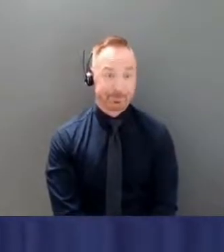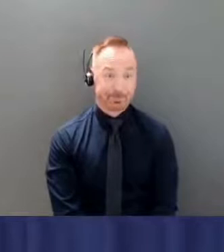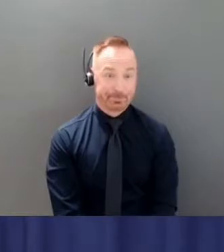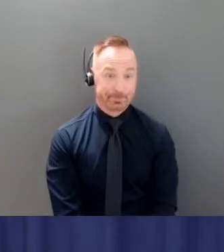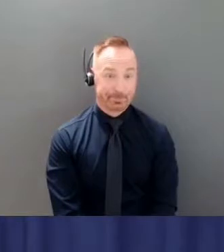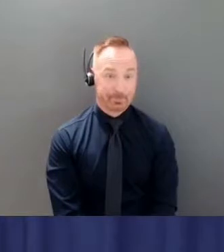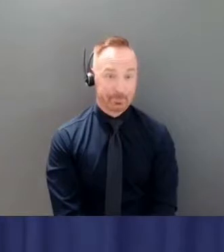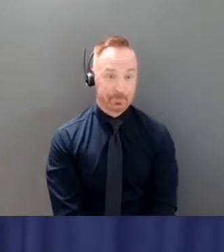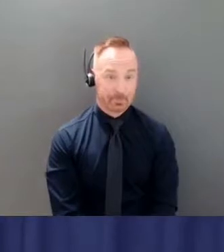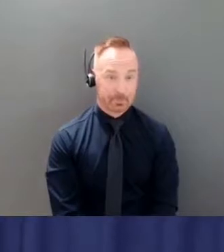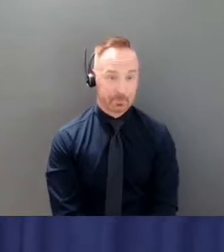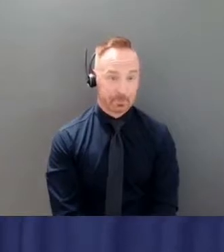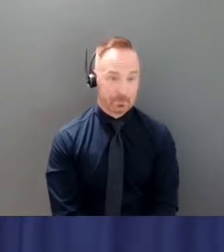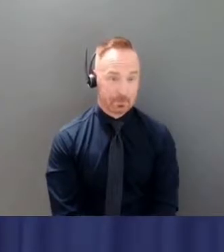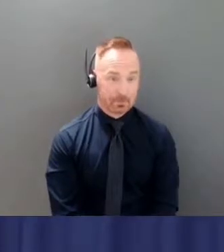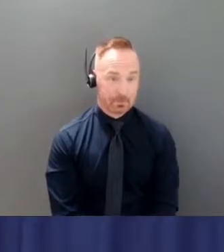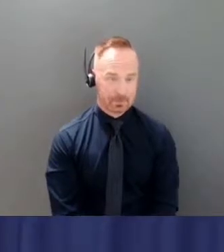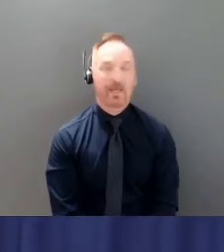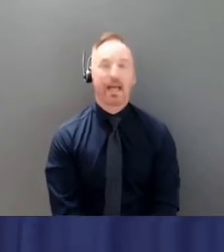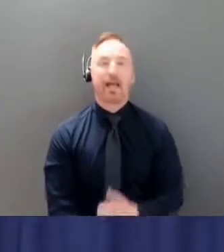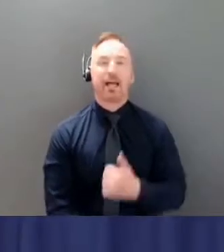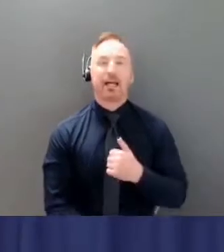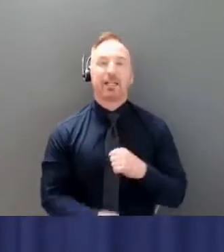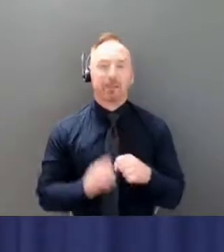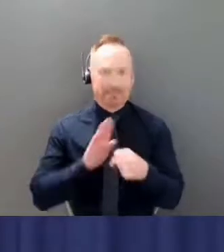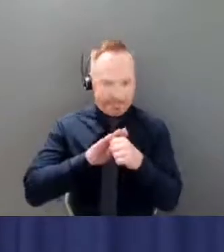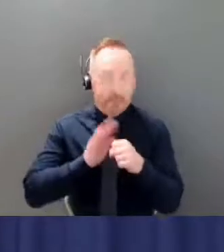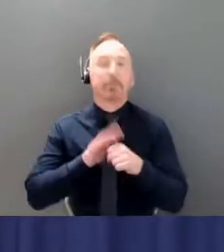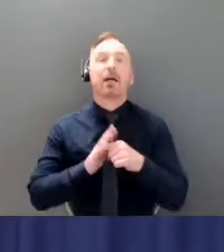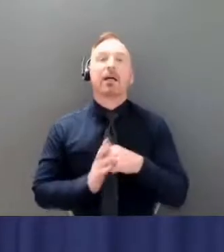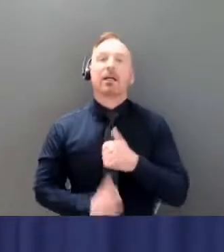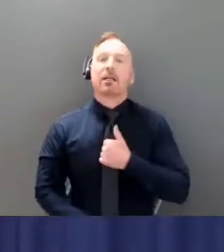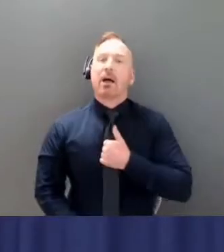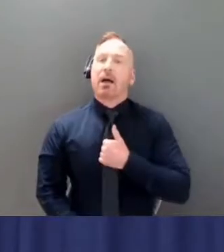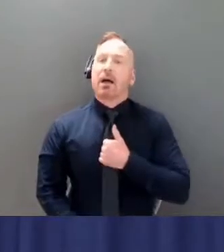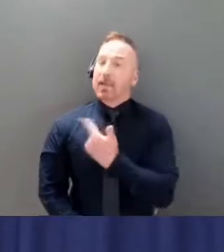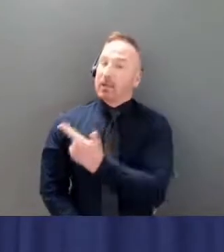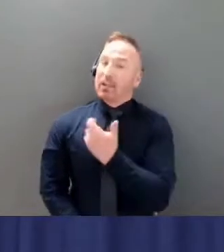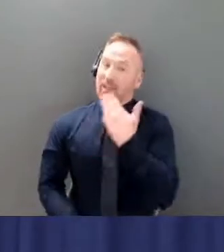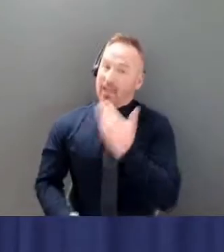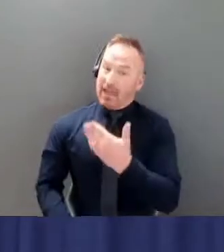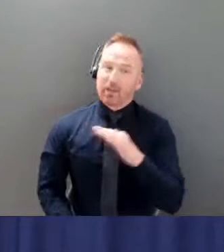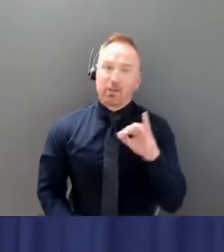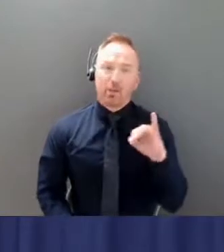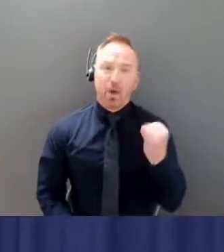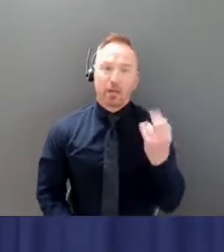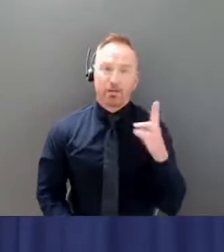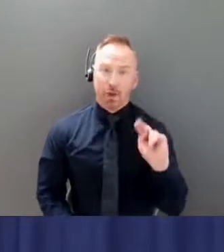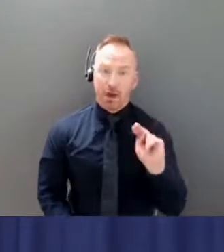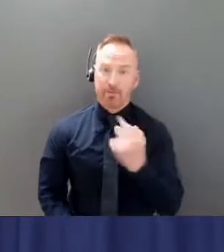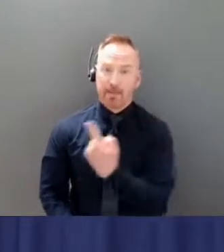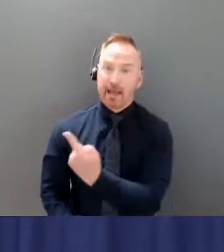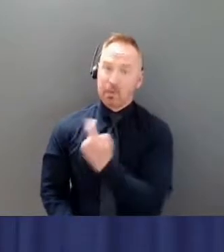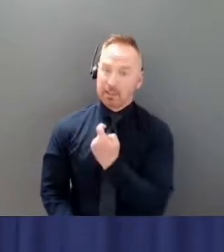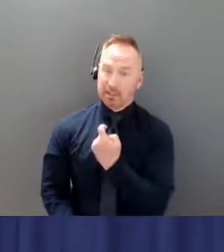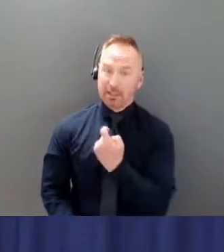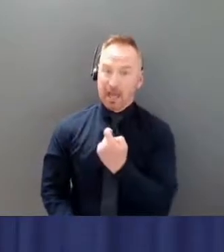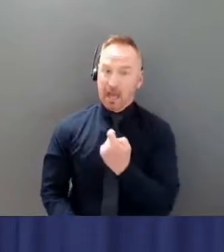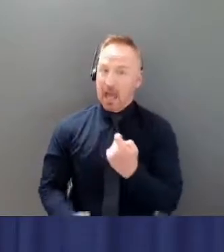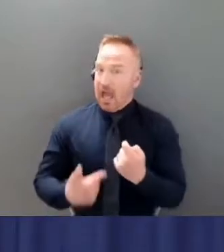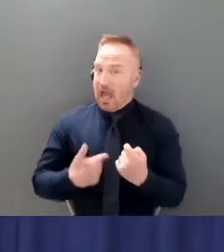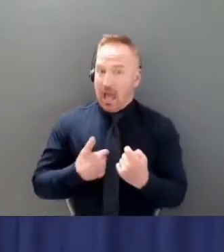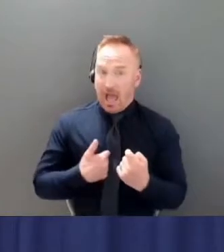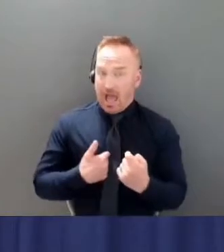thanks sorry thanks very much for your question uh john uh i'm not aware of what